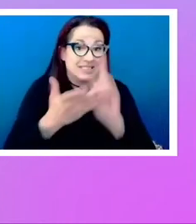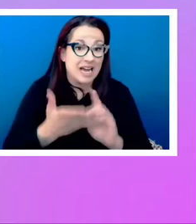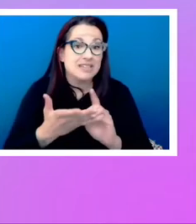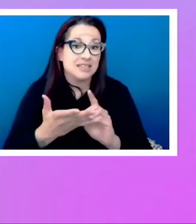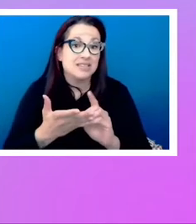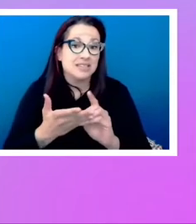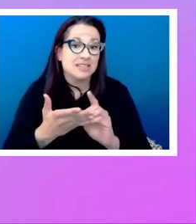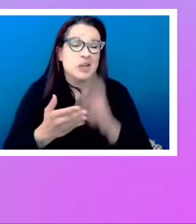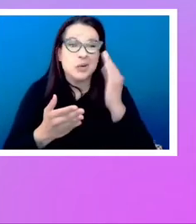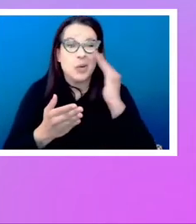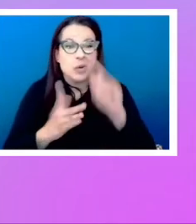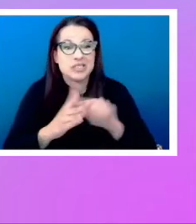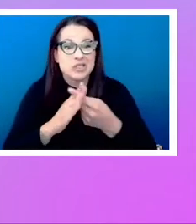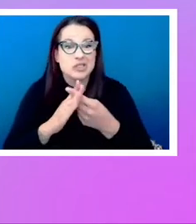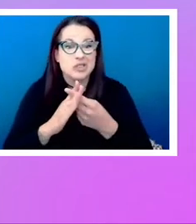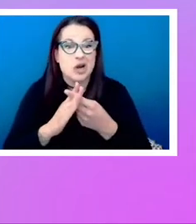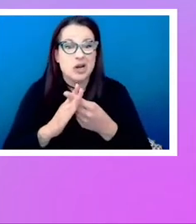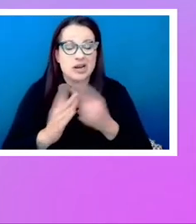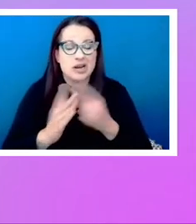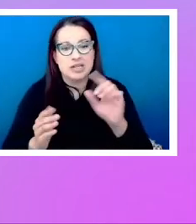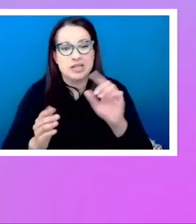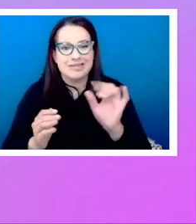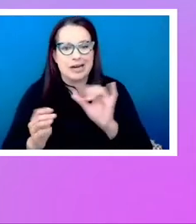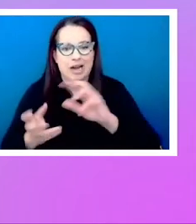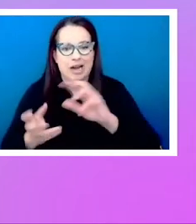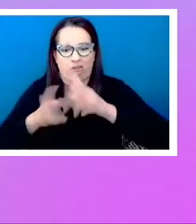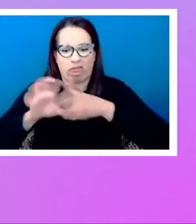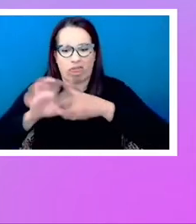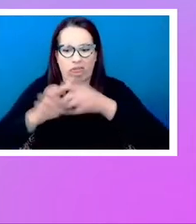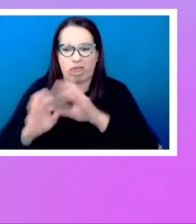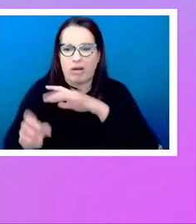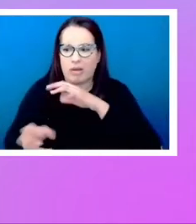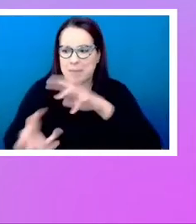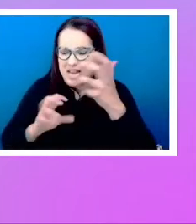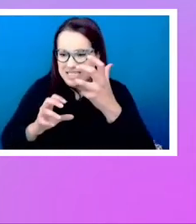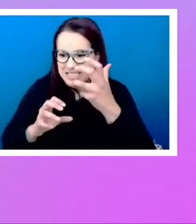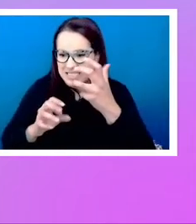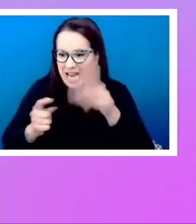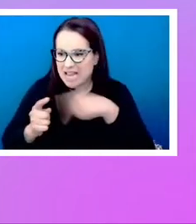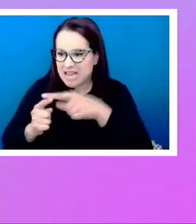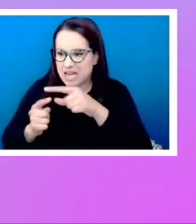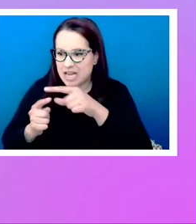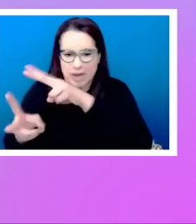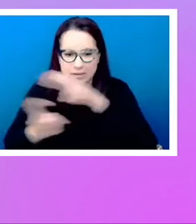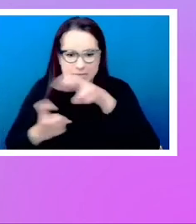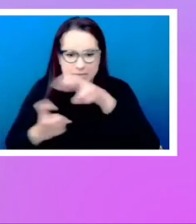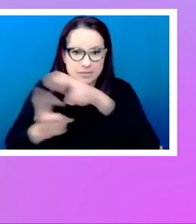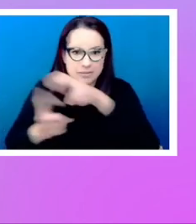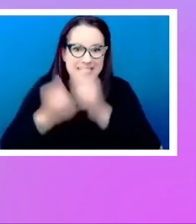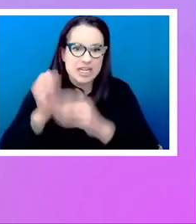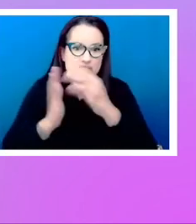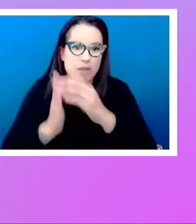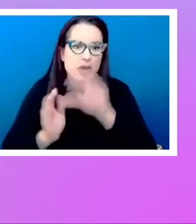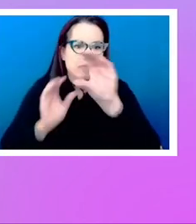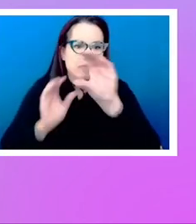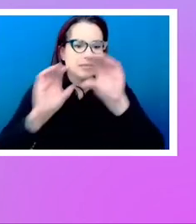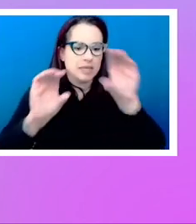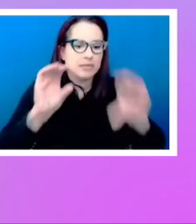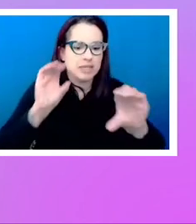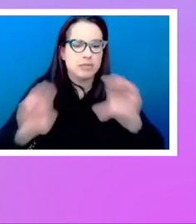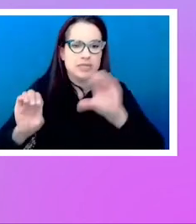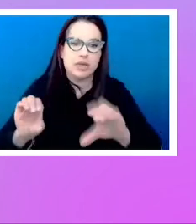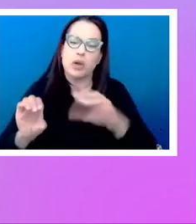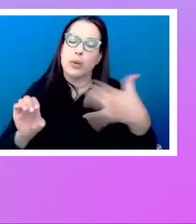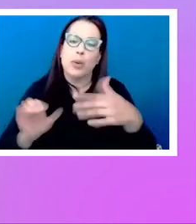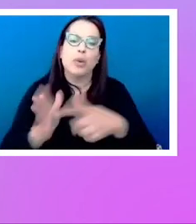starting point was kind of like a jumbly mess in the corner and you had to like take every single paragraph and place it. It would take a long time to lay